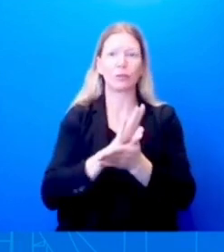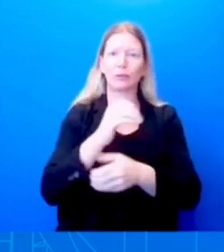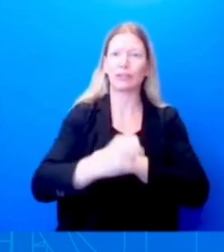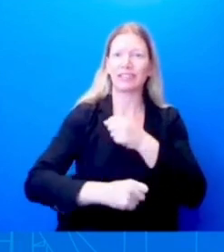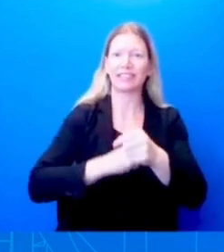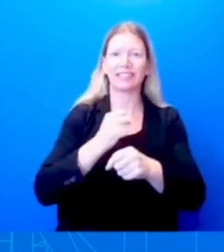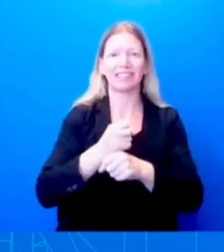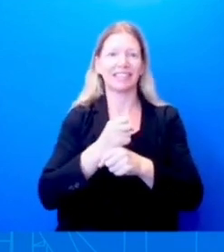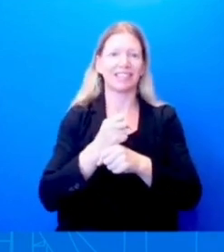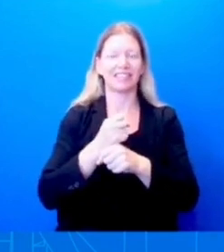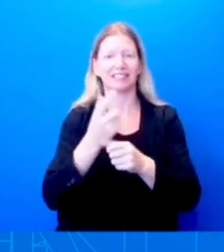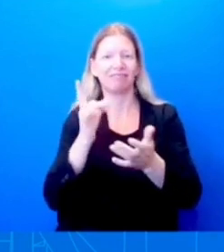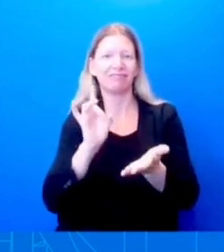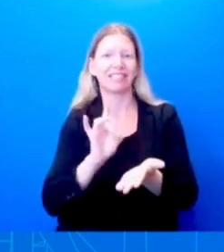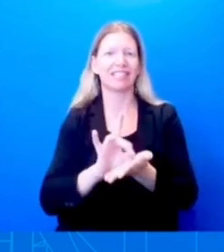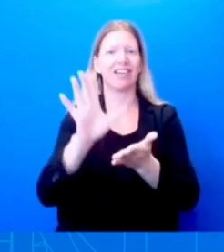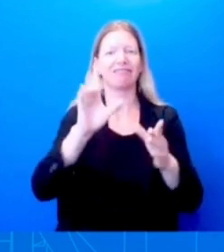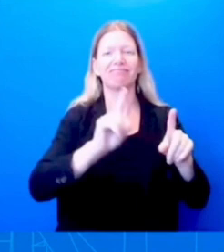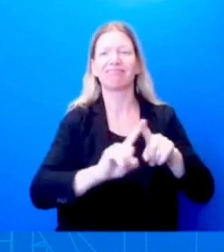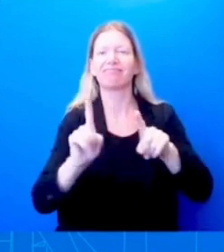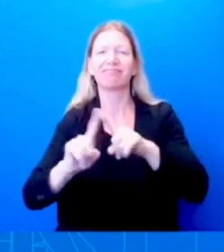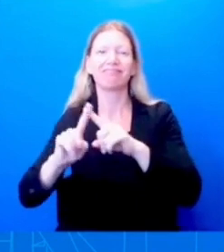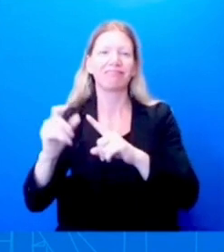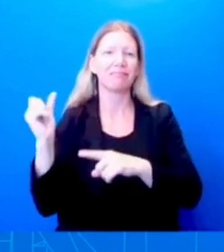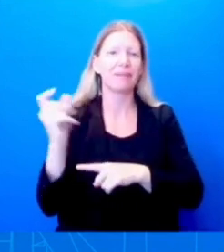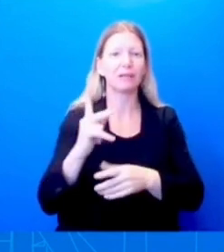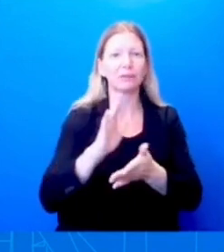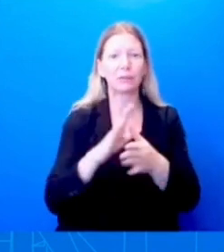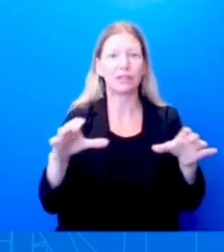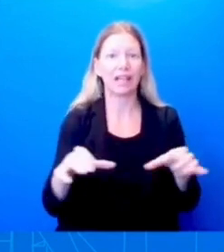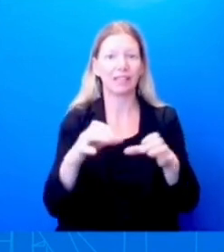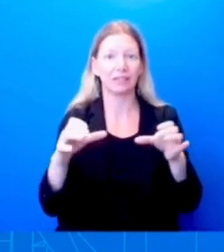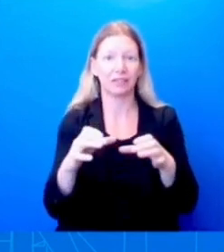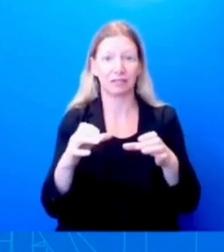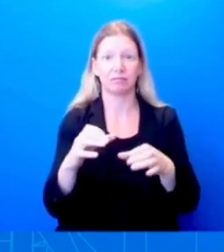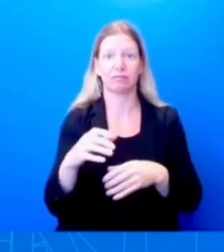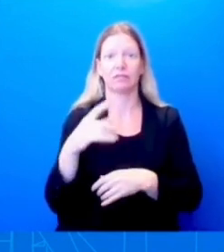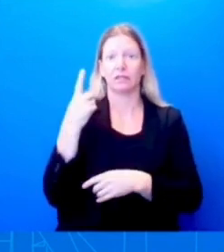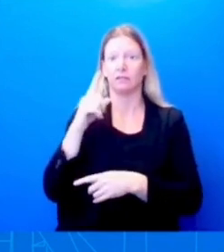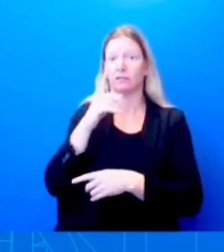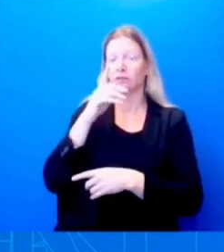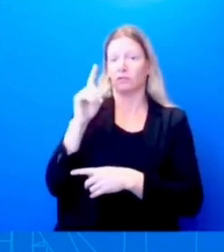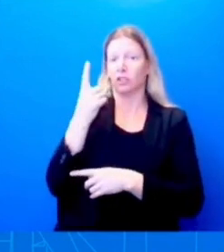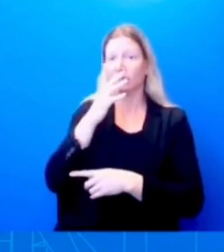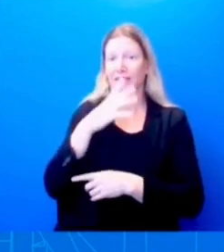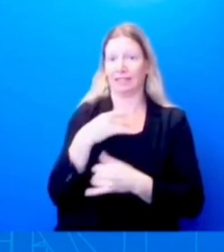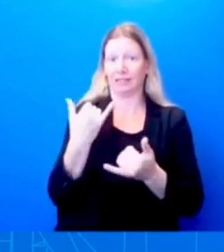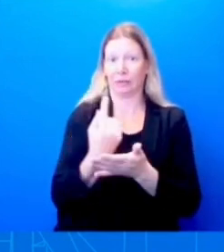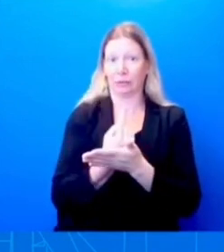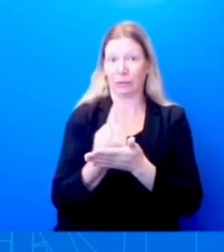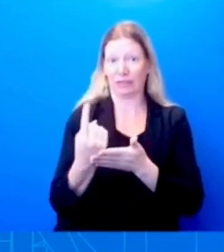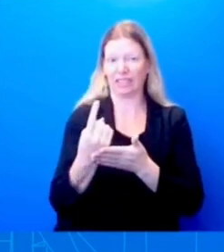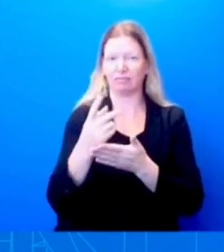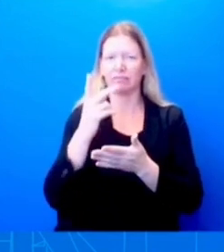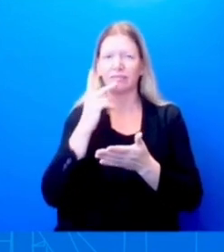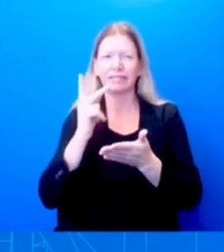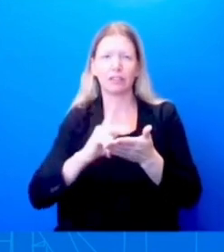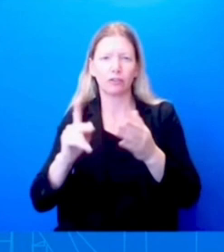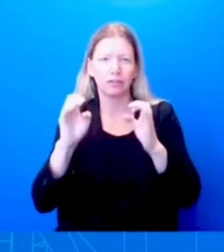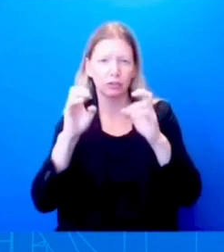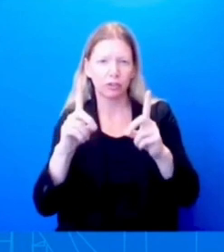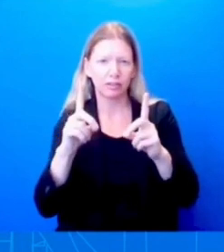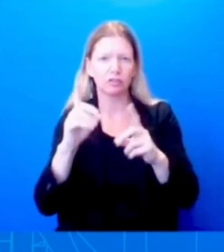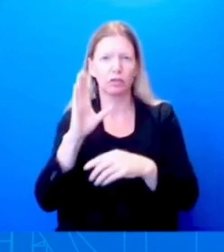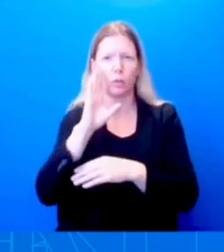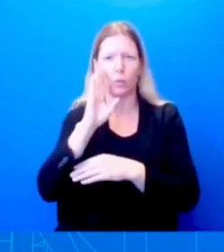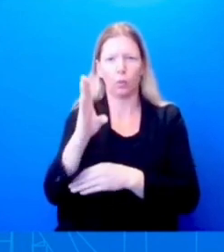as Secretary of Education Cardona will soon hit the road for a back-to-school bus tour. When President Biden took office, less